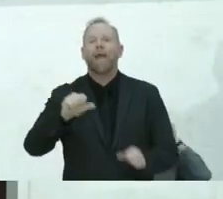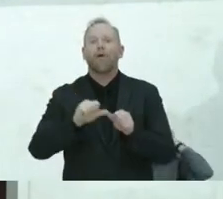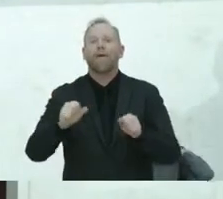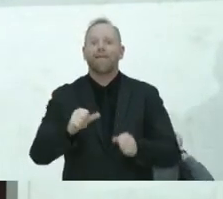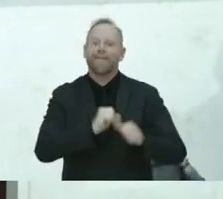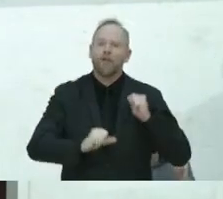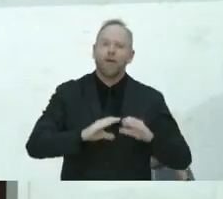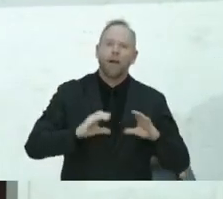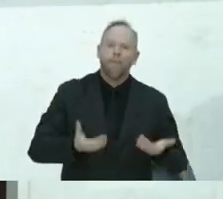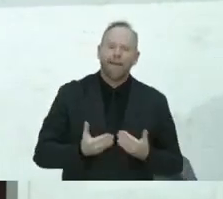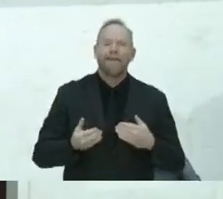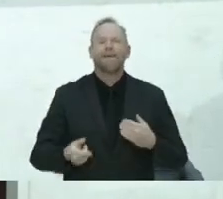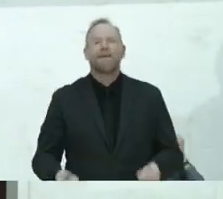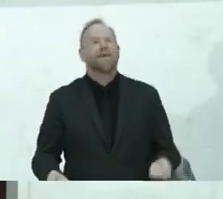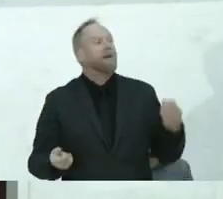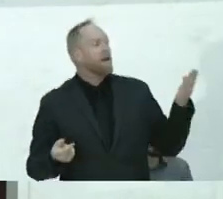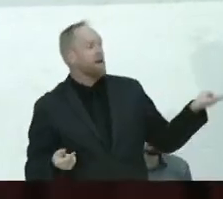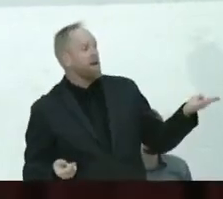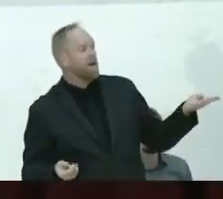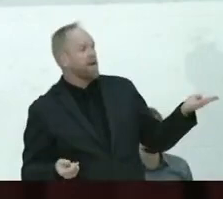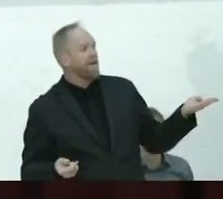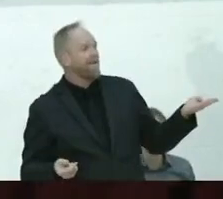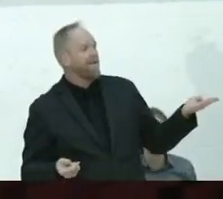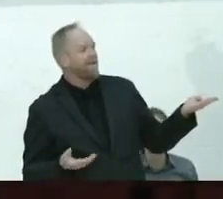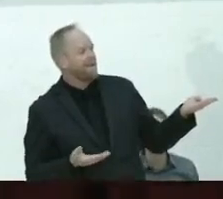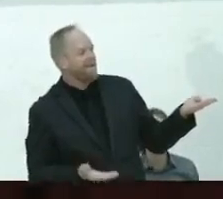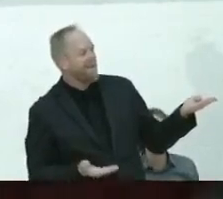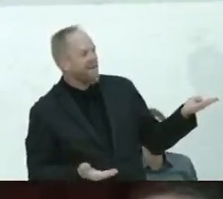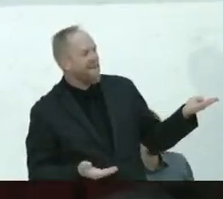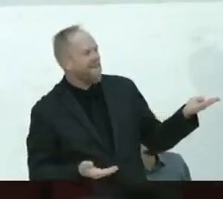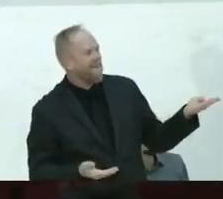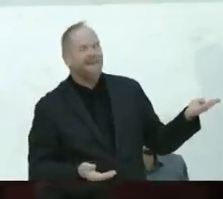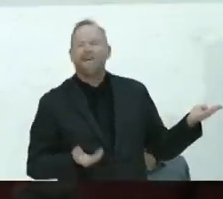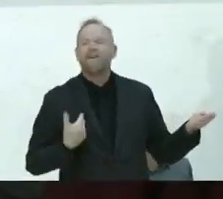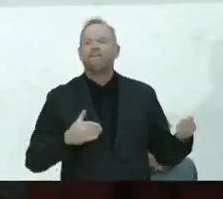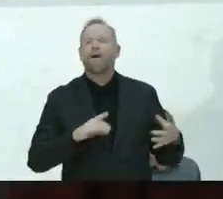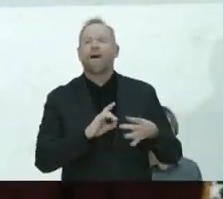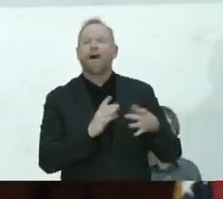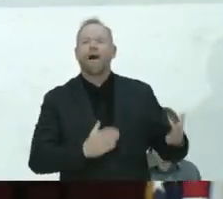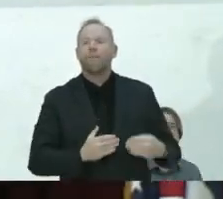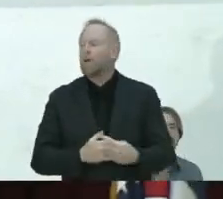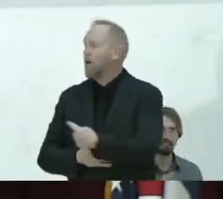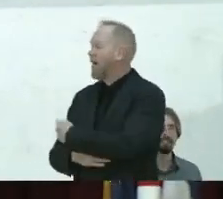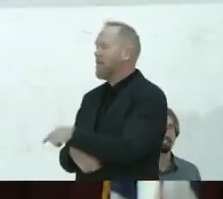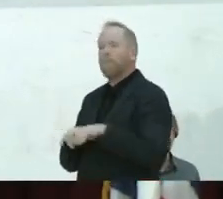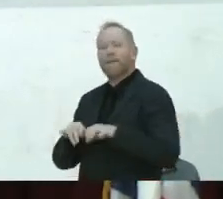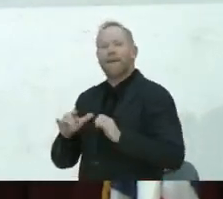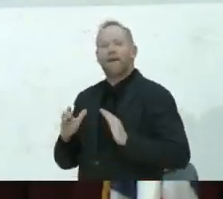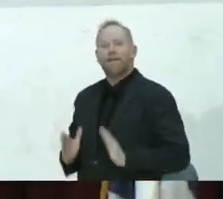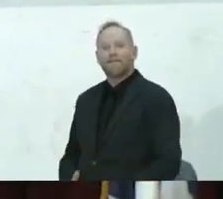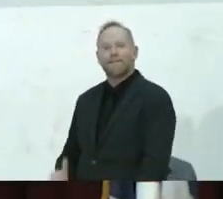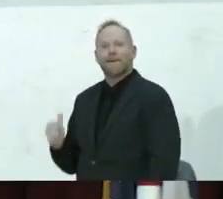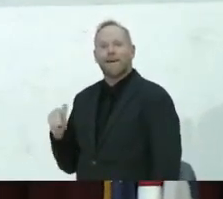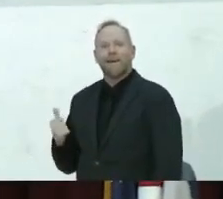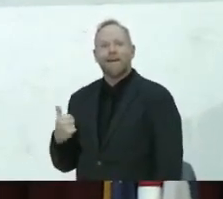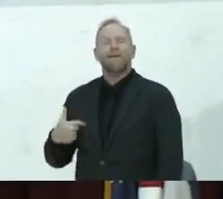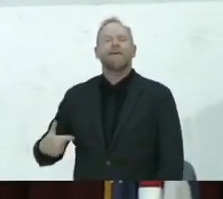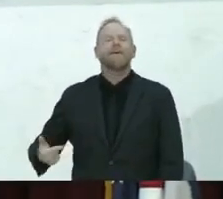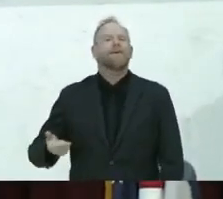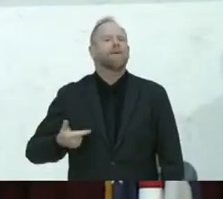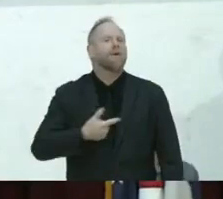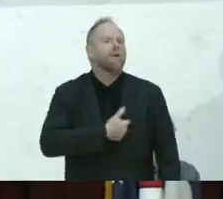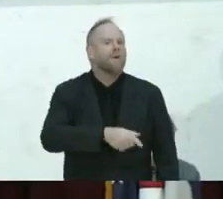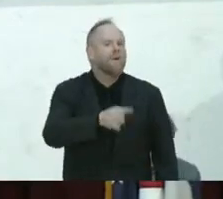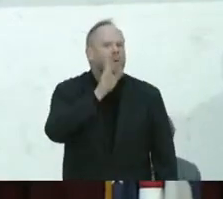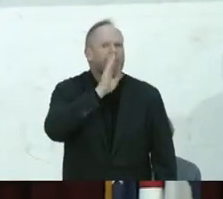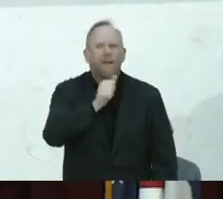Jackson Jr. This is Jocelyn Thompson-Jordan and Andrew Jameson, and we're going to, you know,